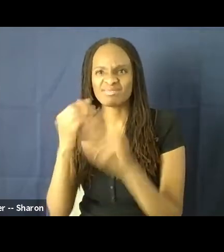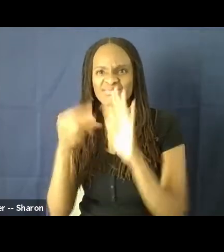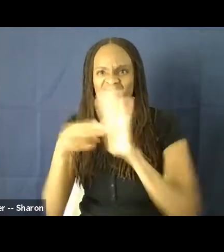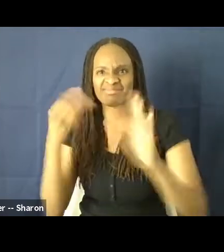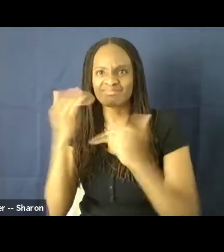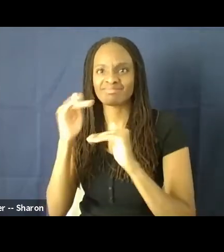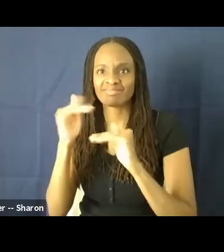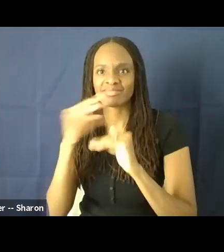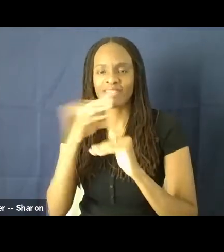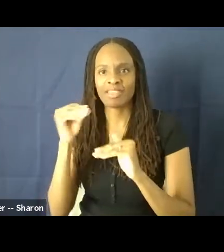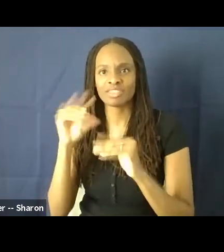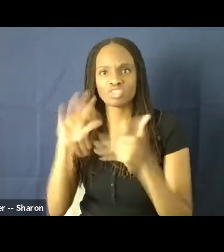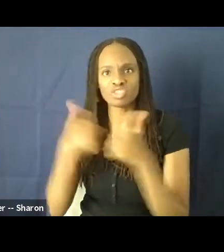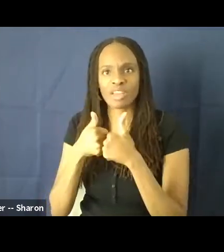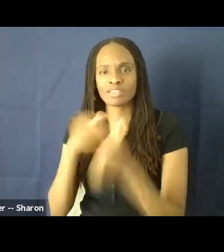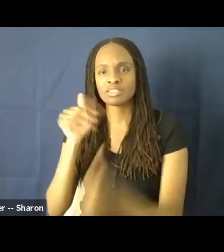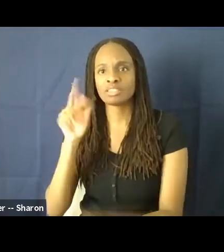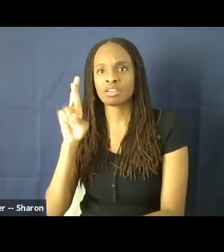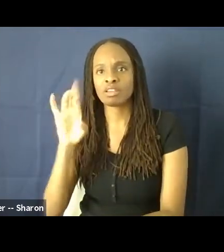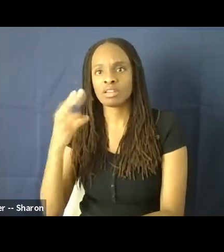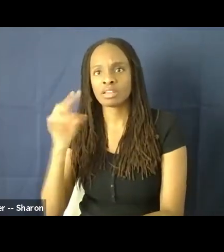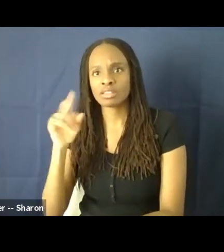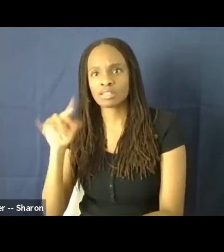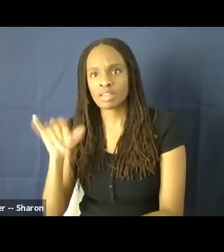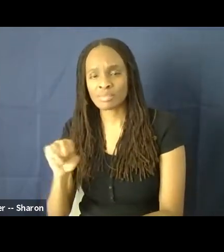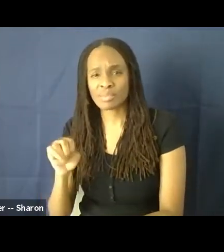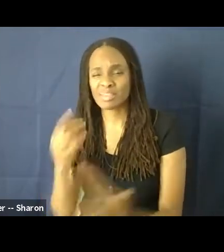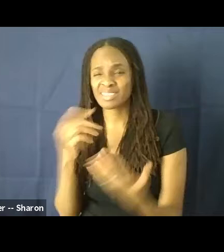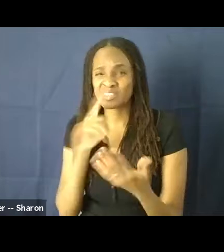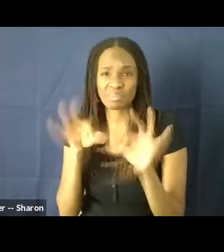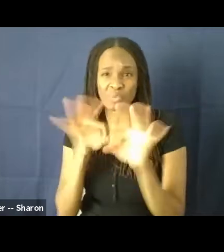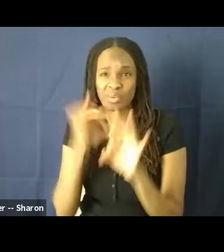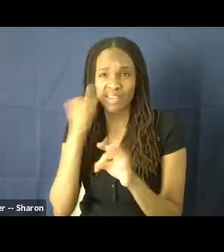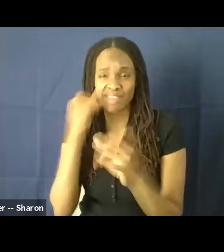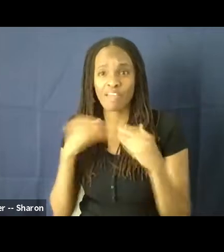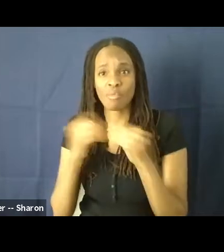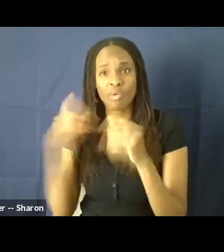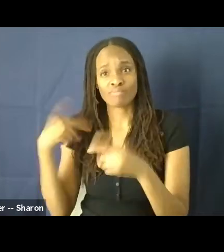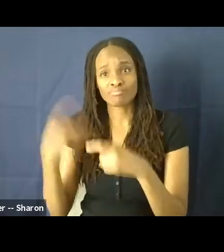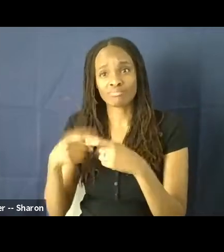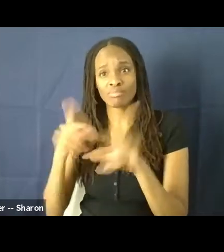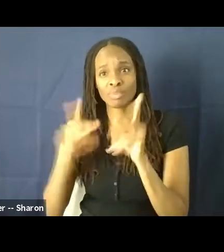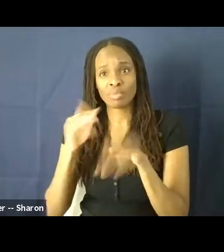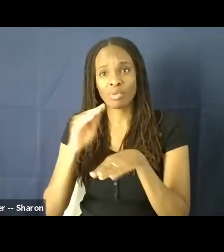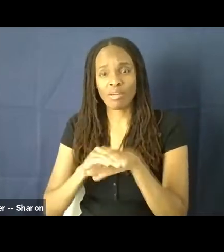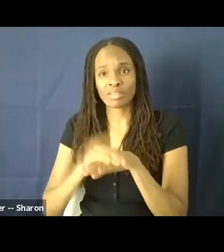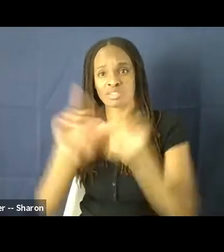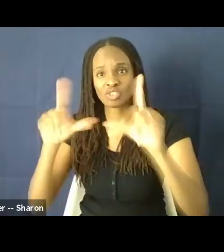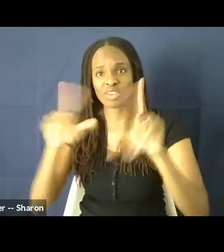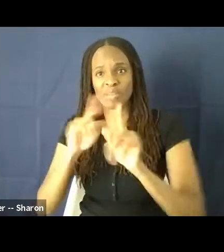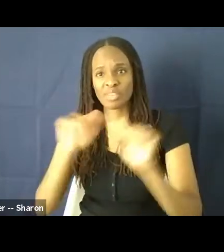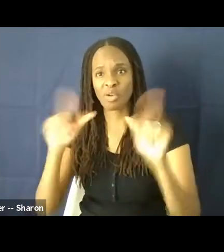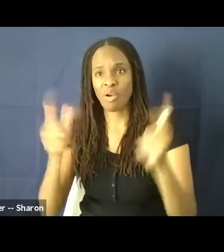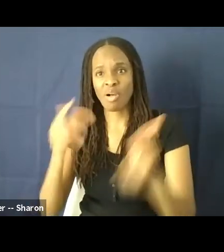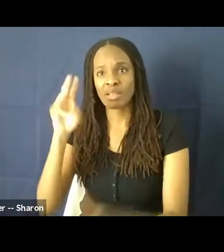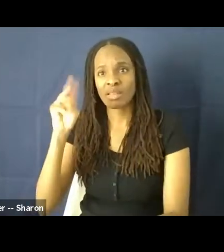if there are more Latinos on screen, if they're all maids? And I would also say that as you're using